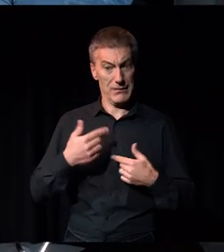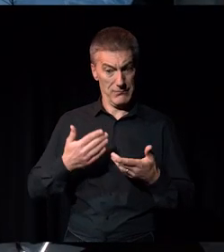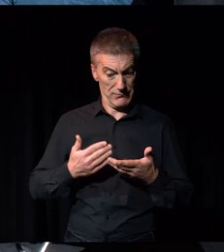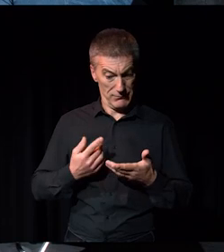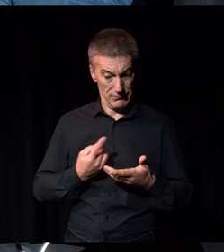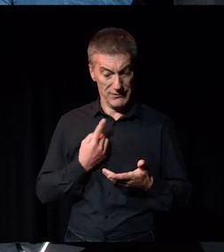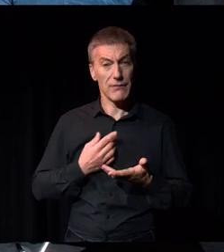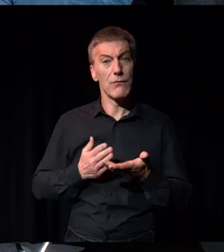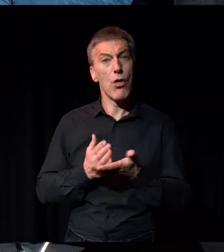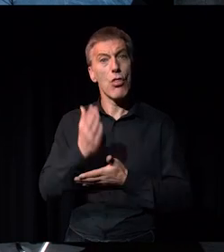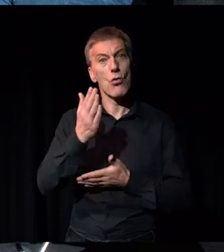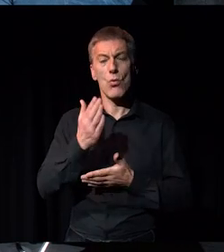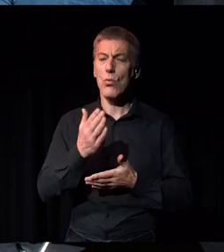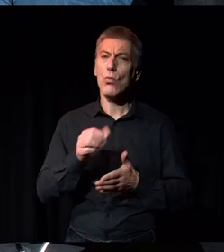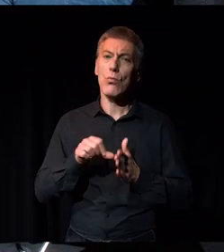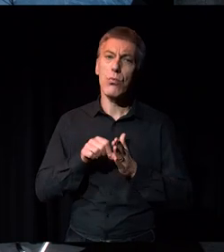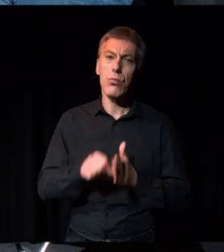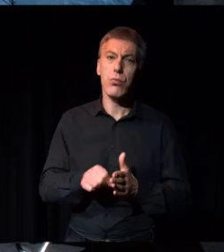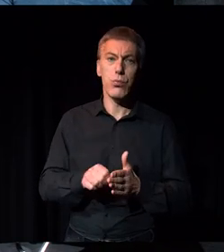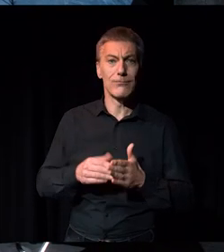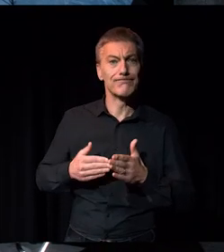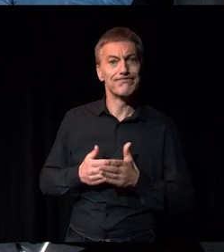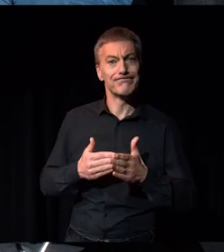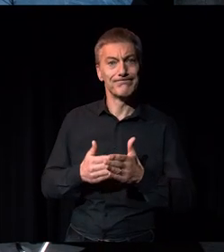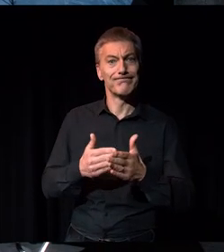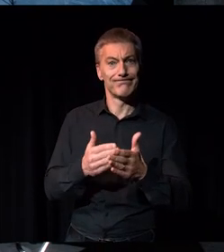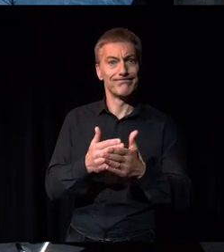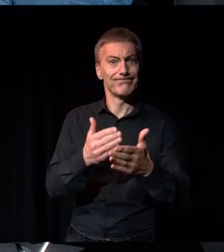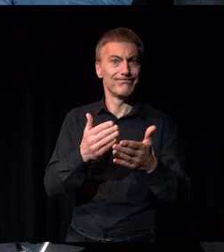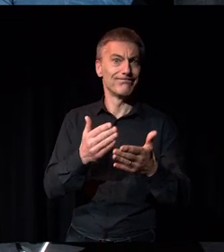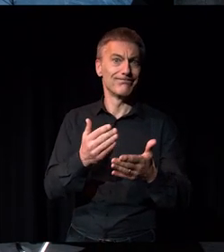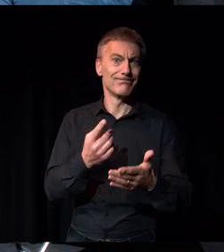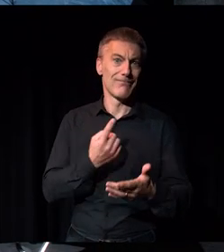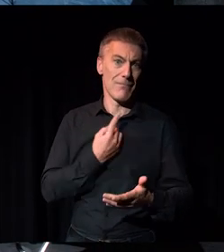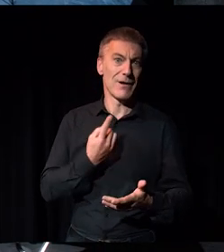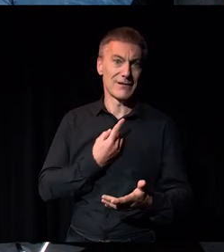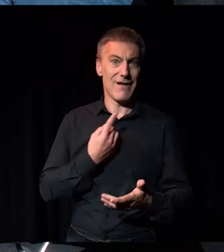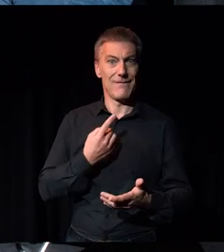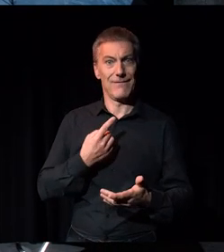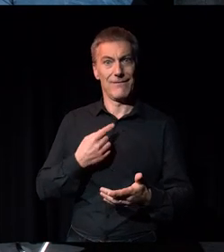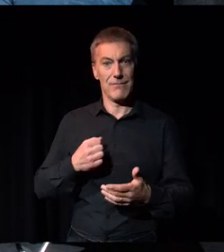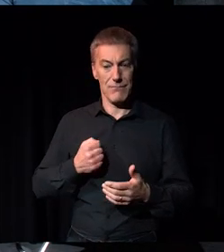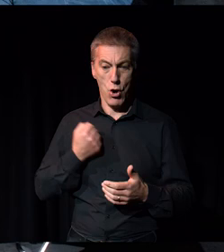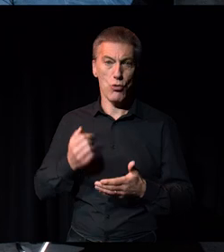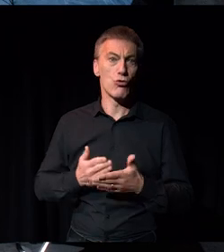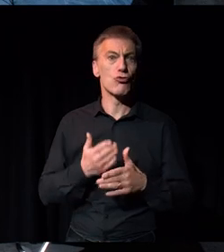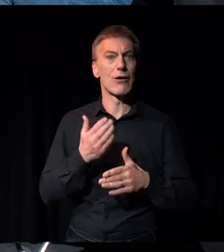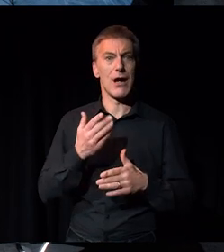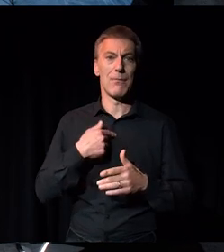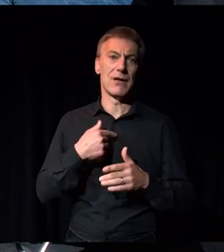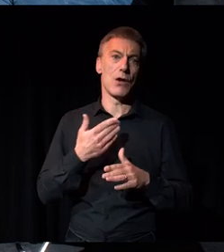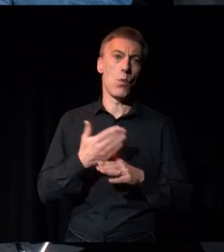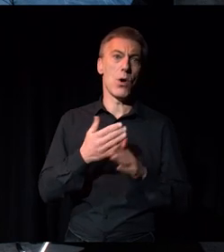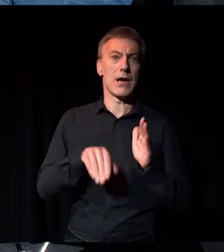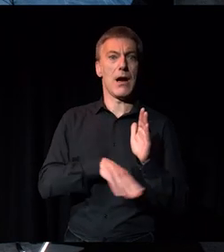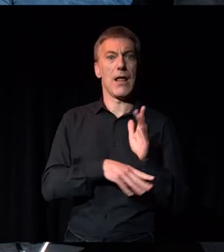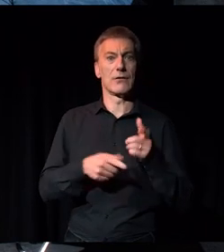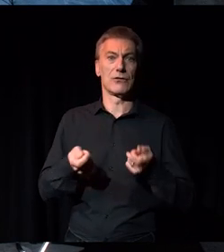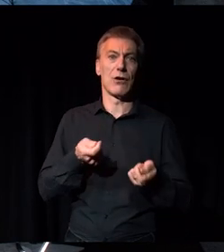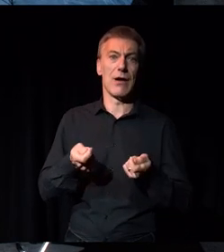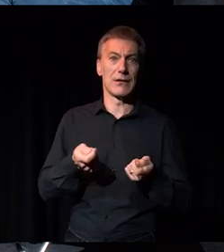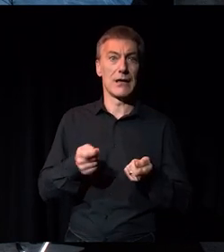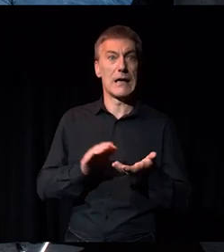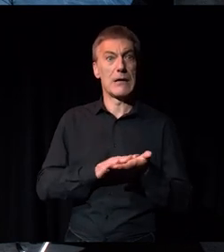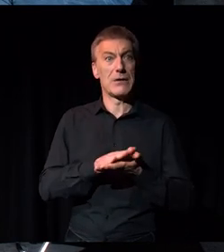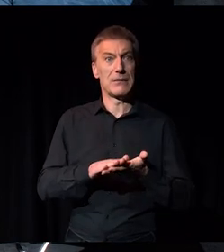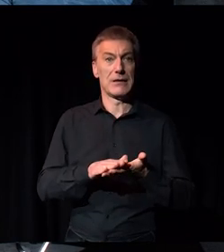string of personal circumstances and really significant barriers that I was facing in my own career as a working class director, which